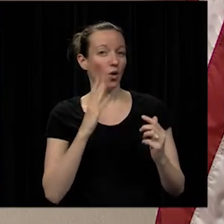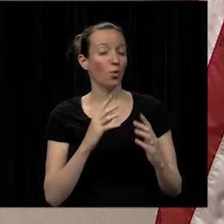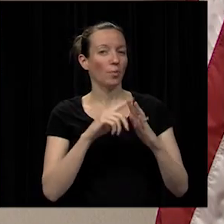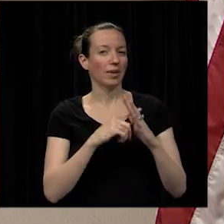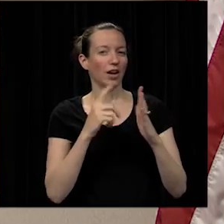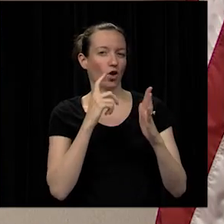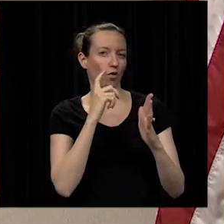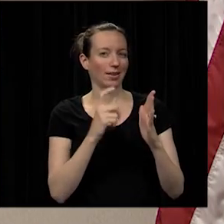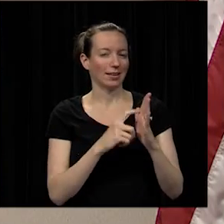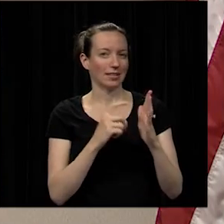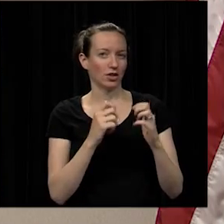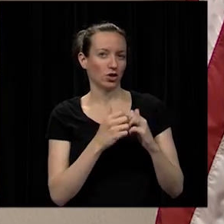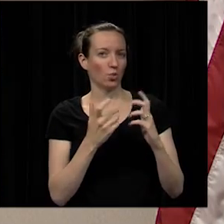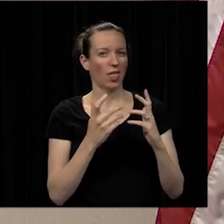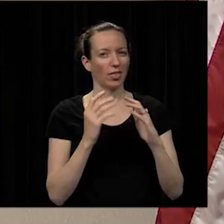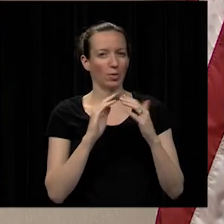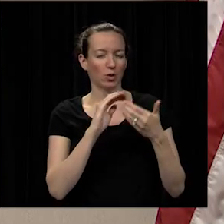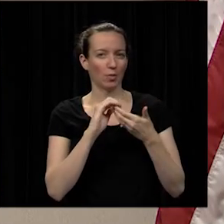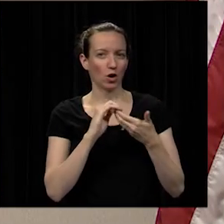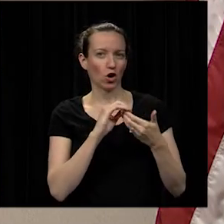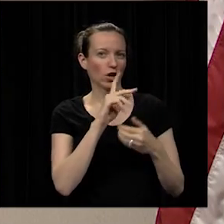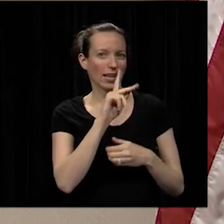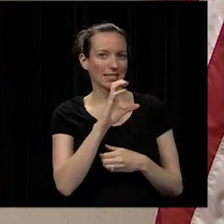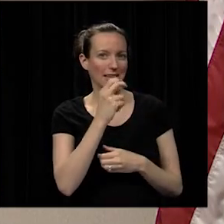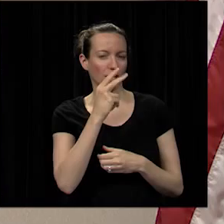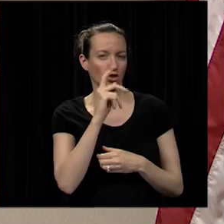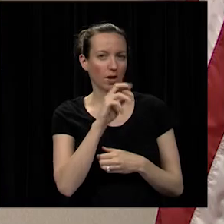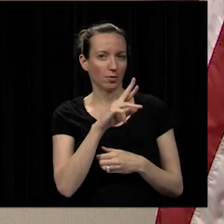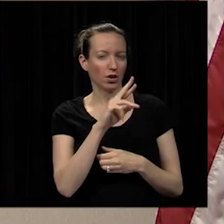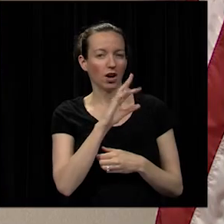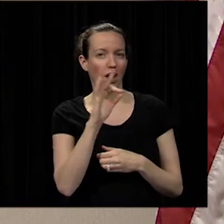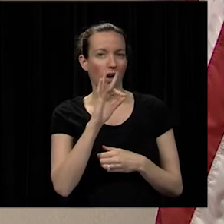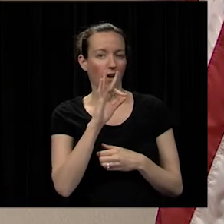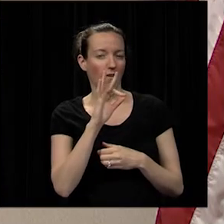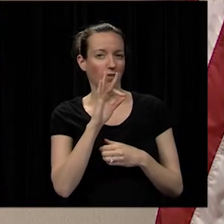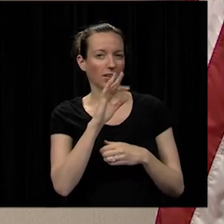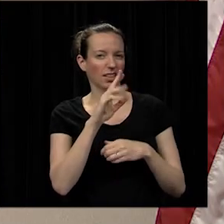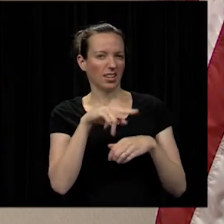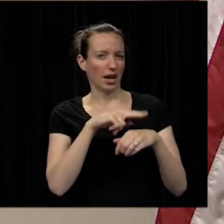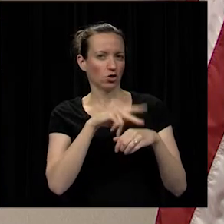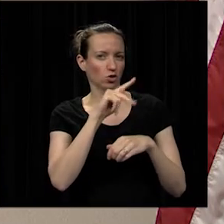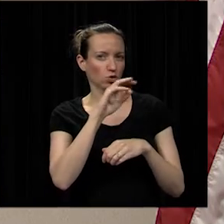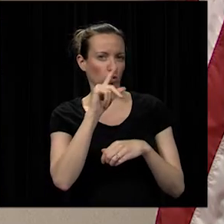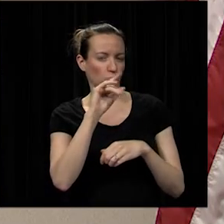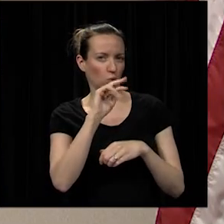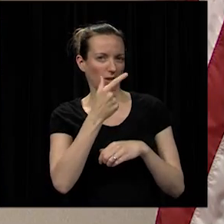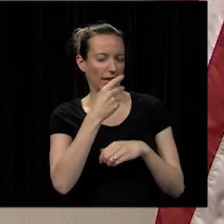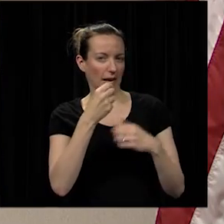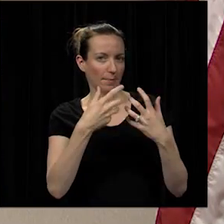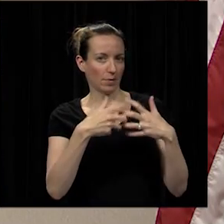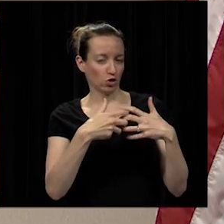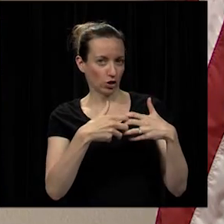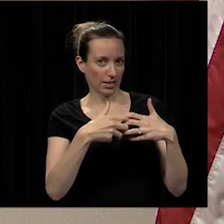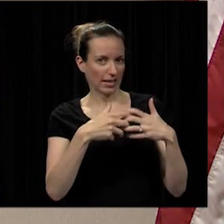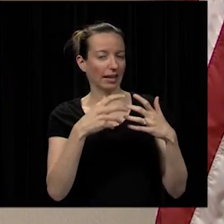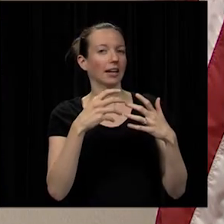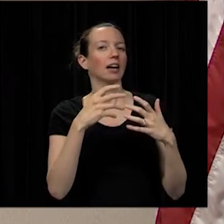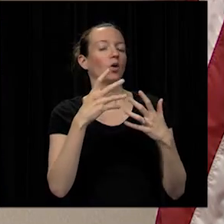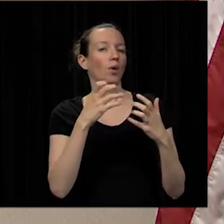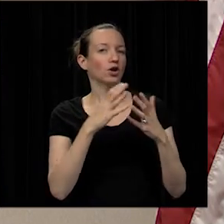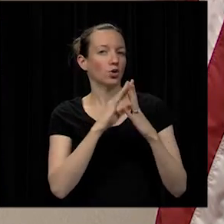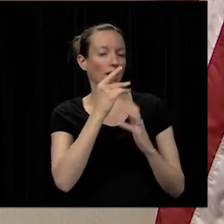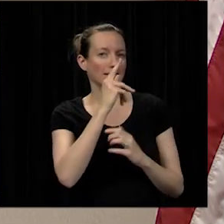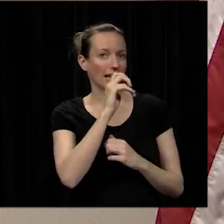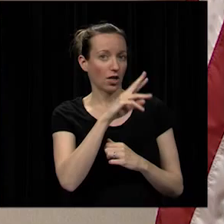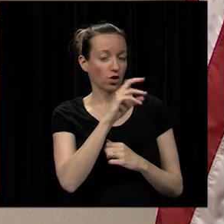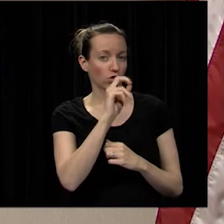a community partner the kansas city chapter of the national tooling and machining association i'd like to ask heather schoon over from community development and